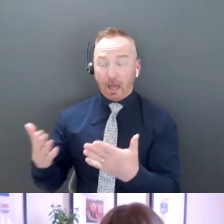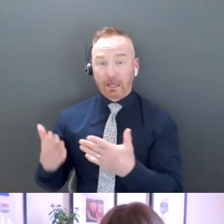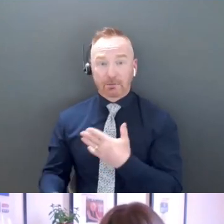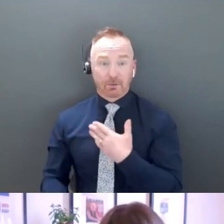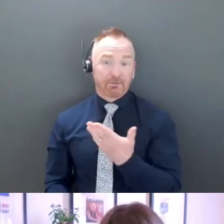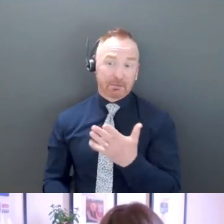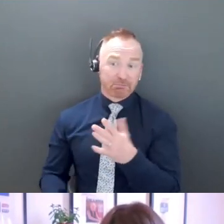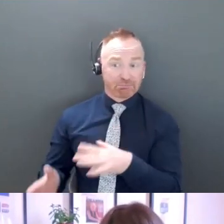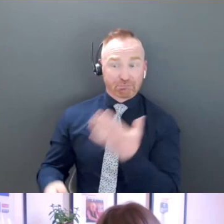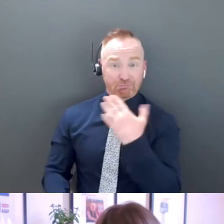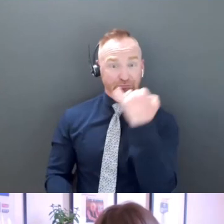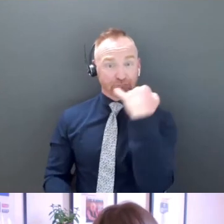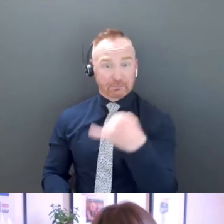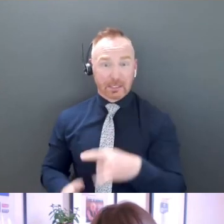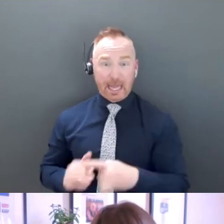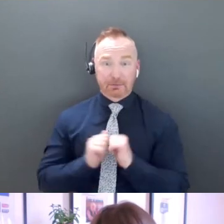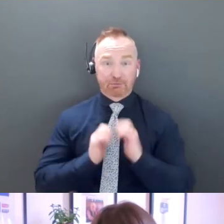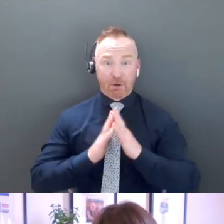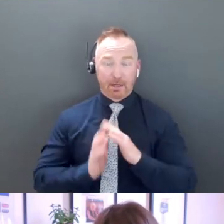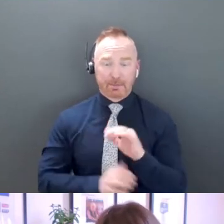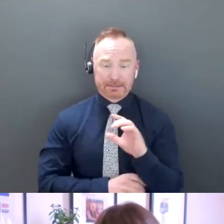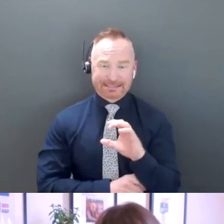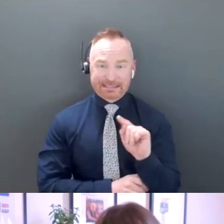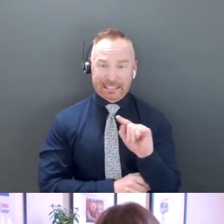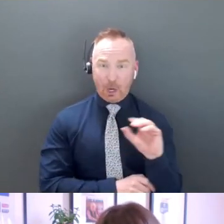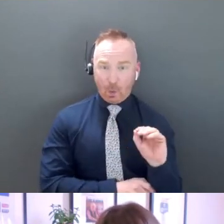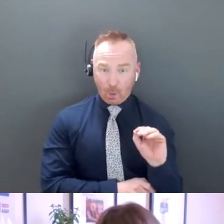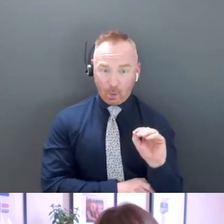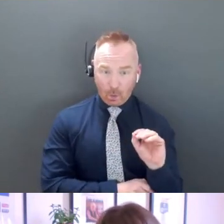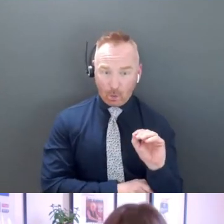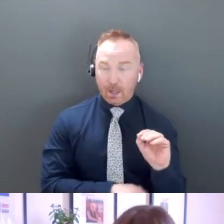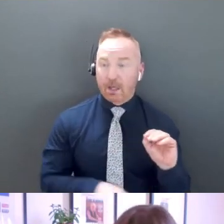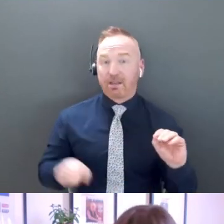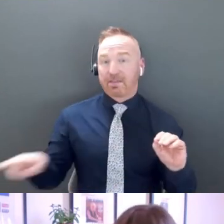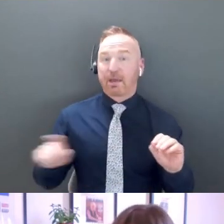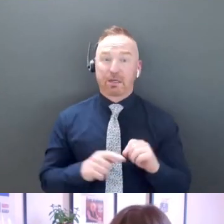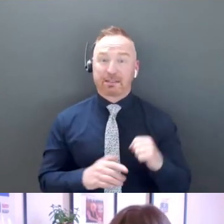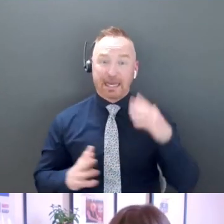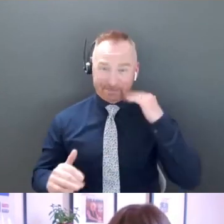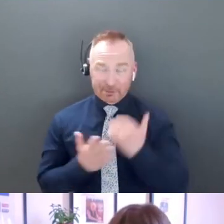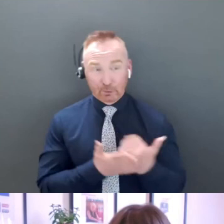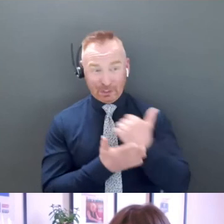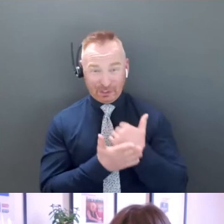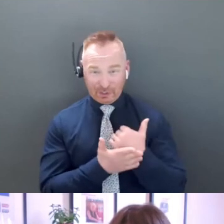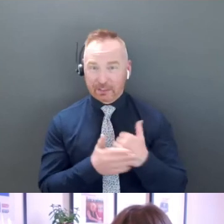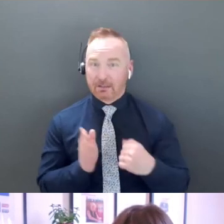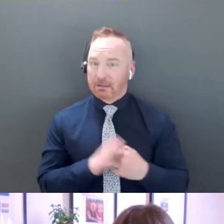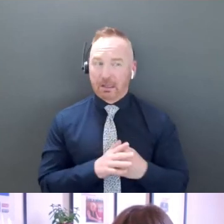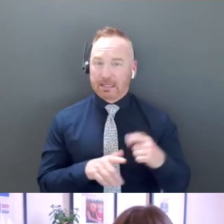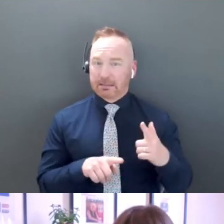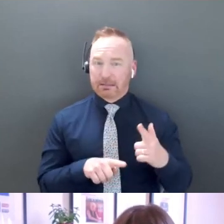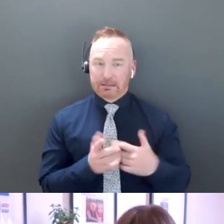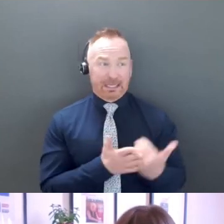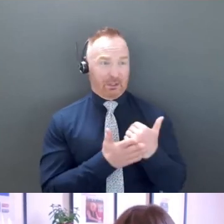we can't afford to give a CTO, um, full, a full paycheck that they would expect. So you might have a little bit of equity, uh, along with